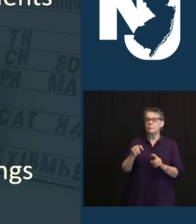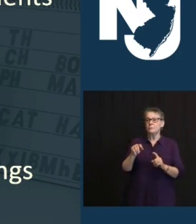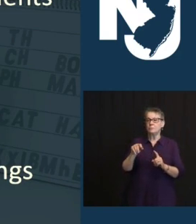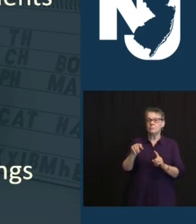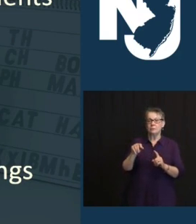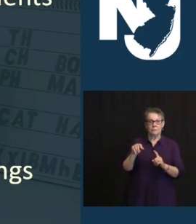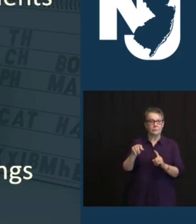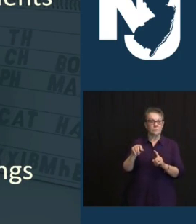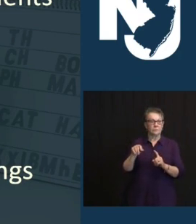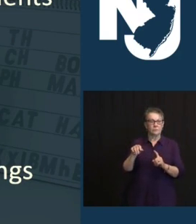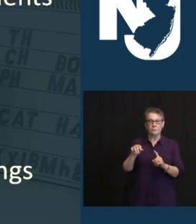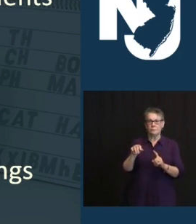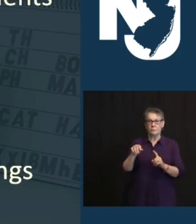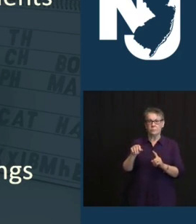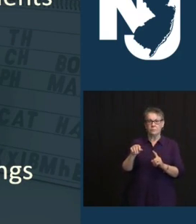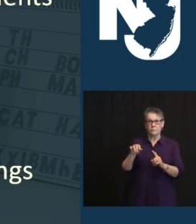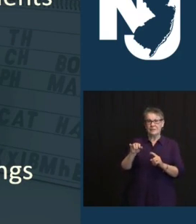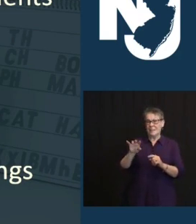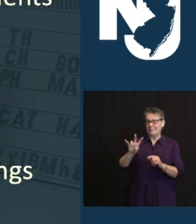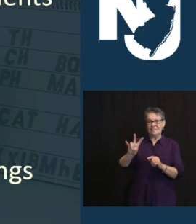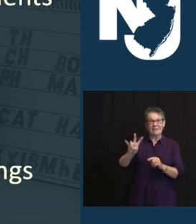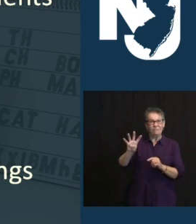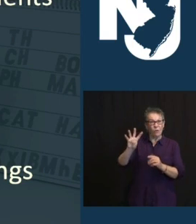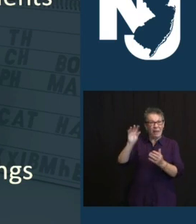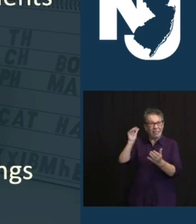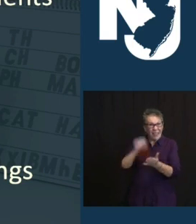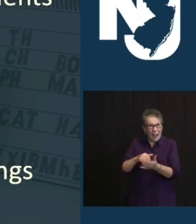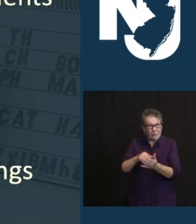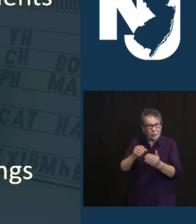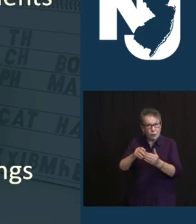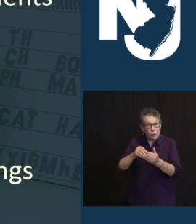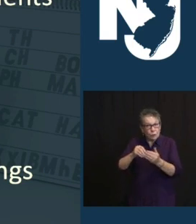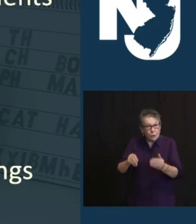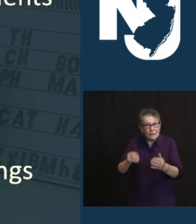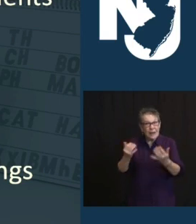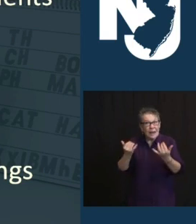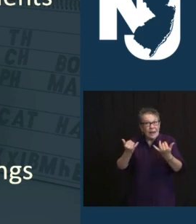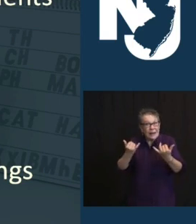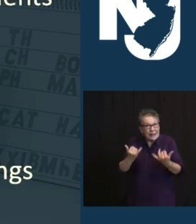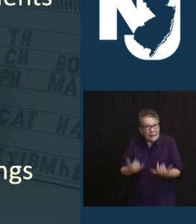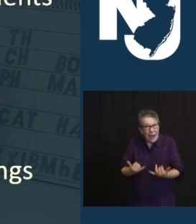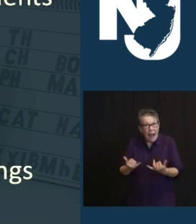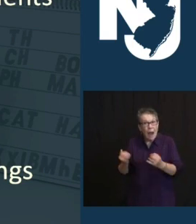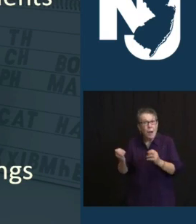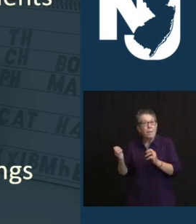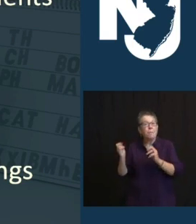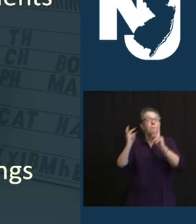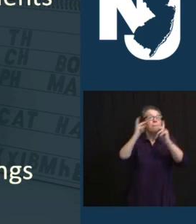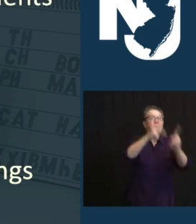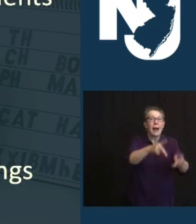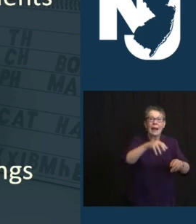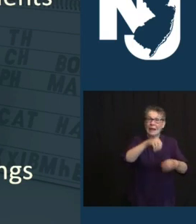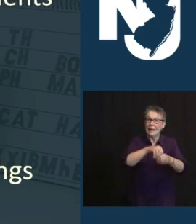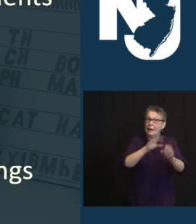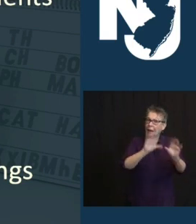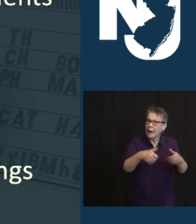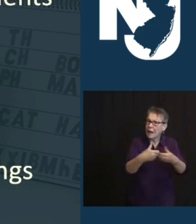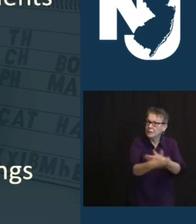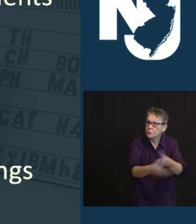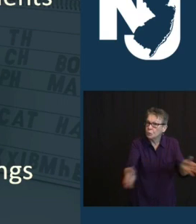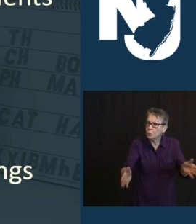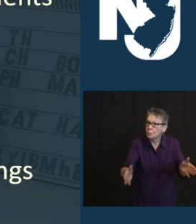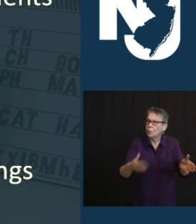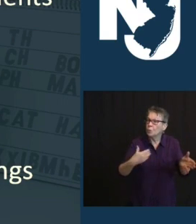STUDENTS LEARNING FULL TIME IN THEIR CLASSROOMS AND MORE THAN 760,000 BEING SERVED ON A HYBRID